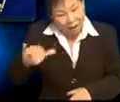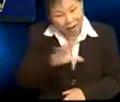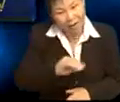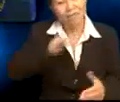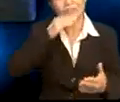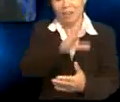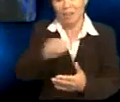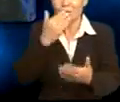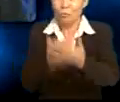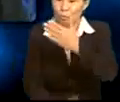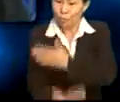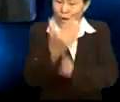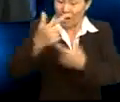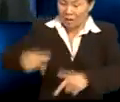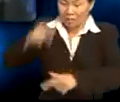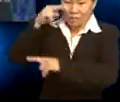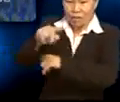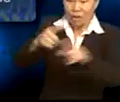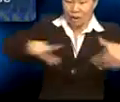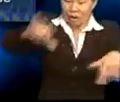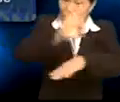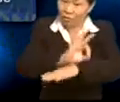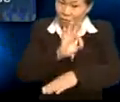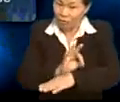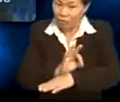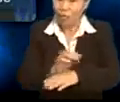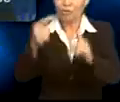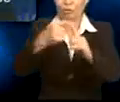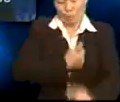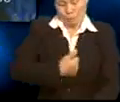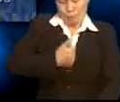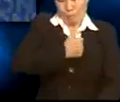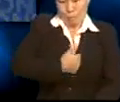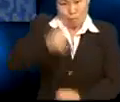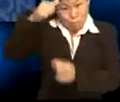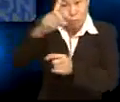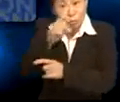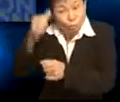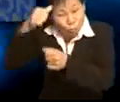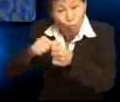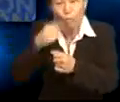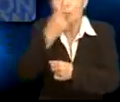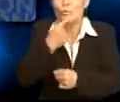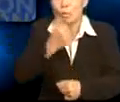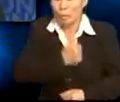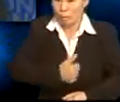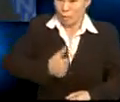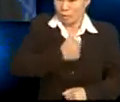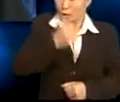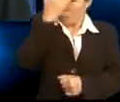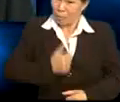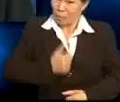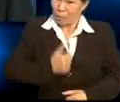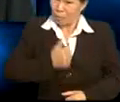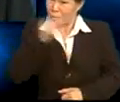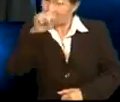and good morning. Let's take a look at the language function to apologize. Do you remember who apologized and why